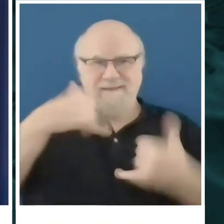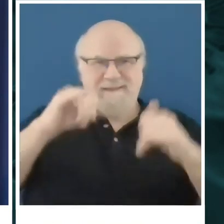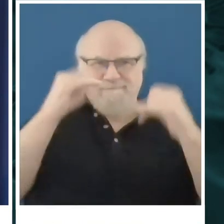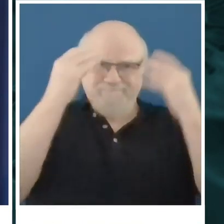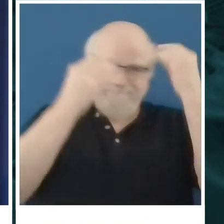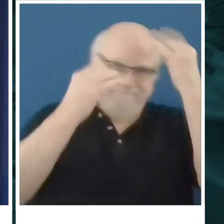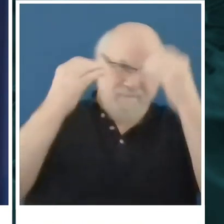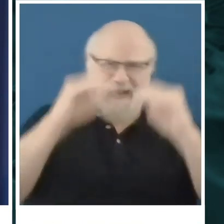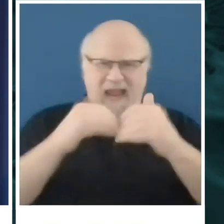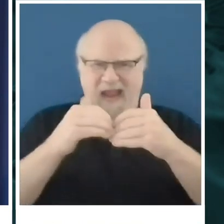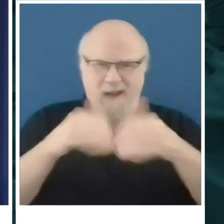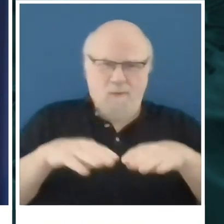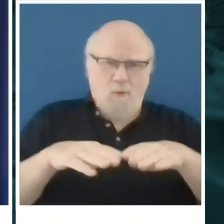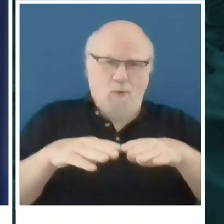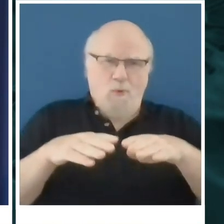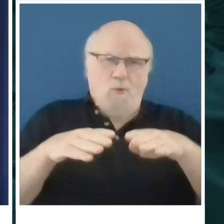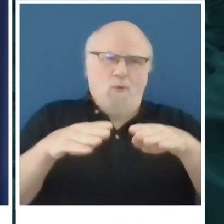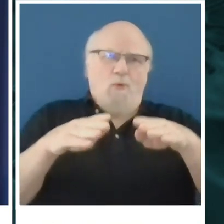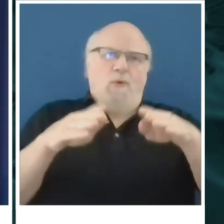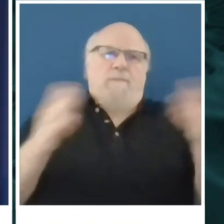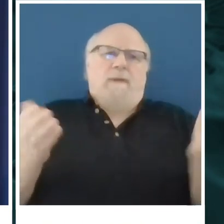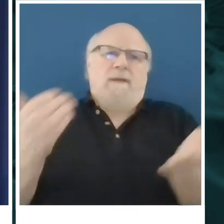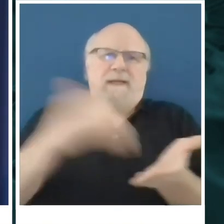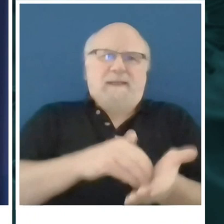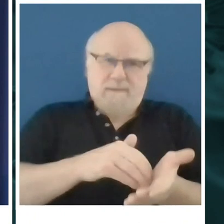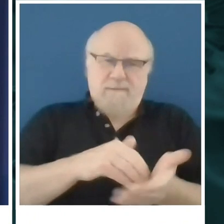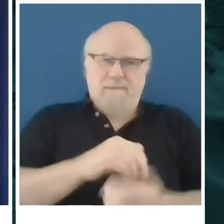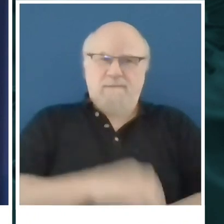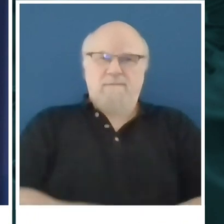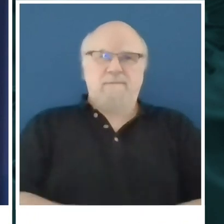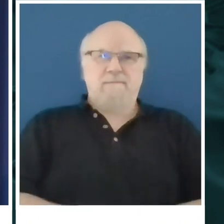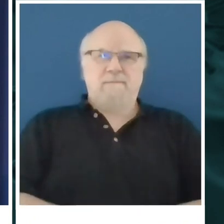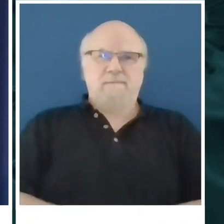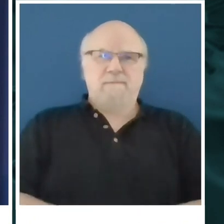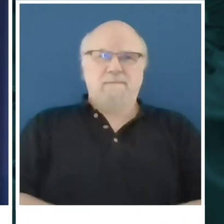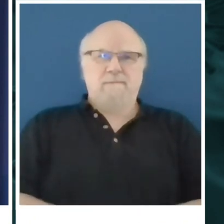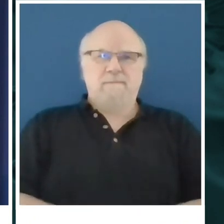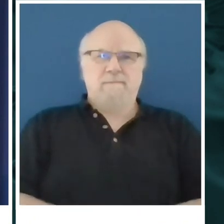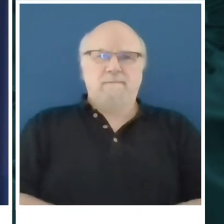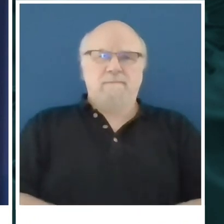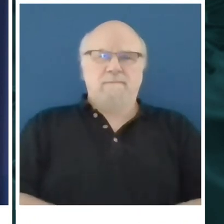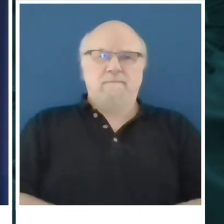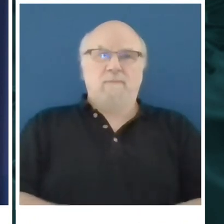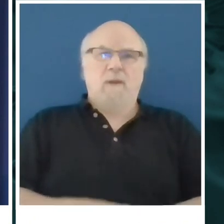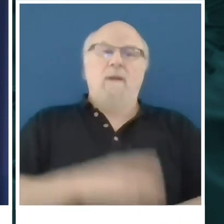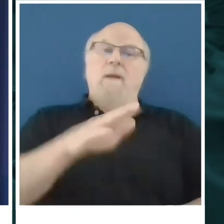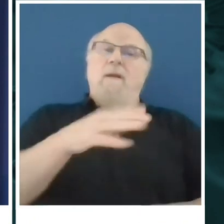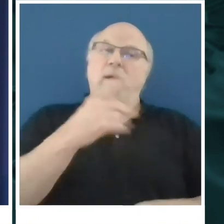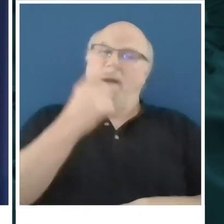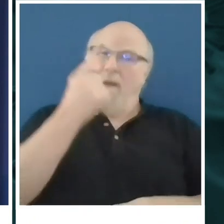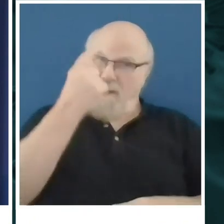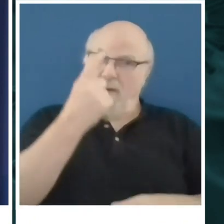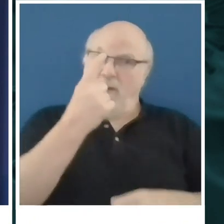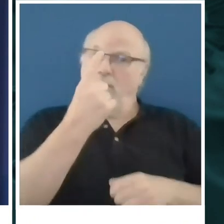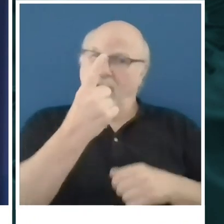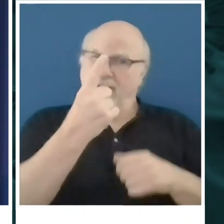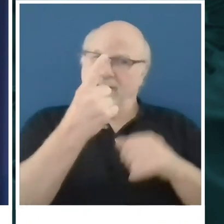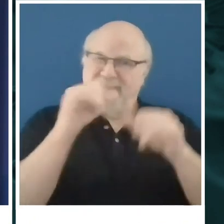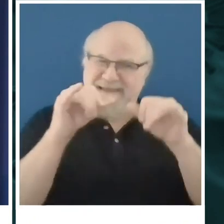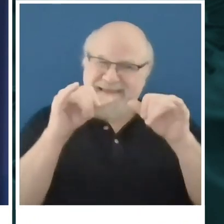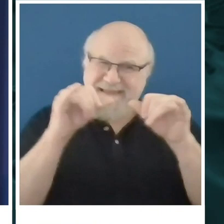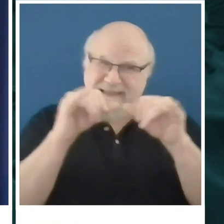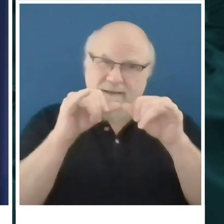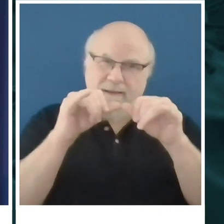And as I said yesterday, one size doesn't fit all. Every city and every county have differences